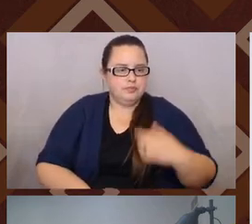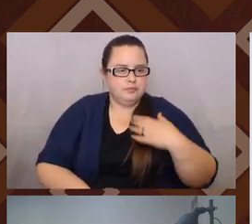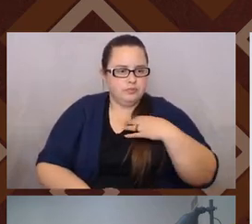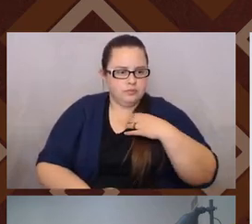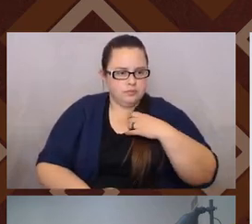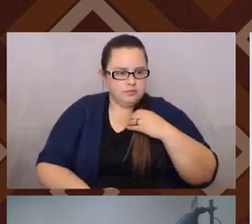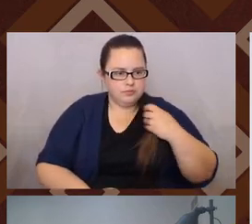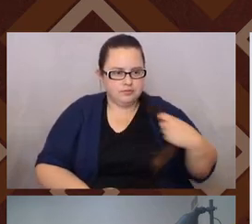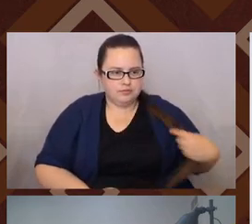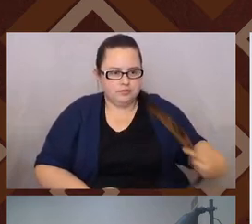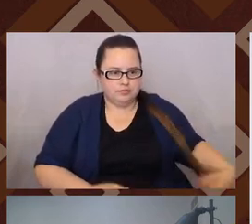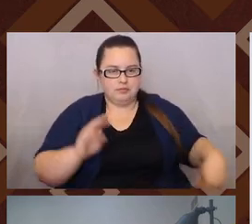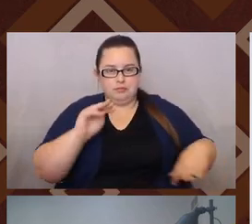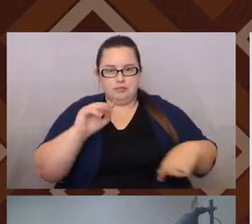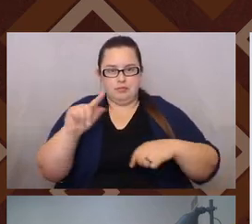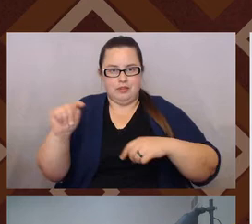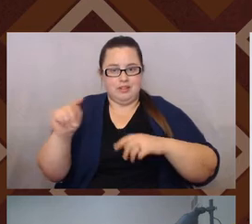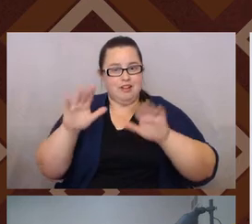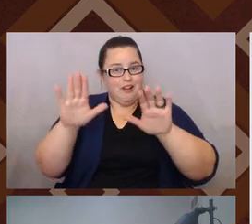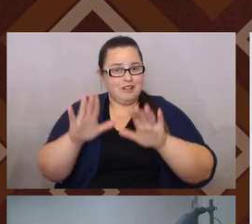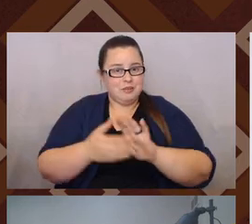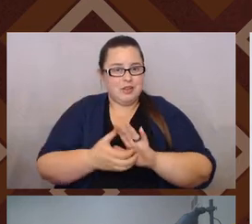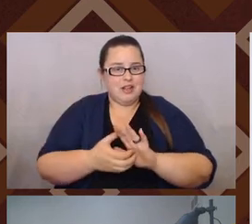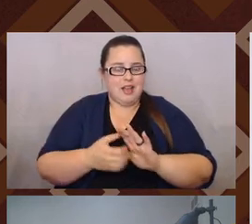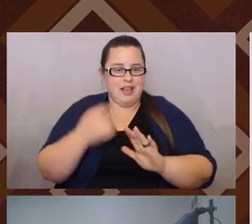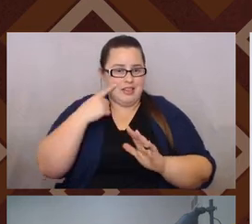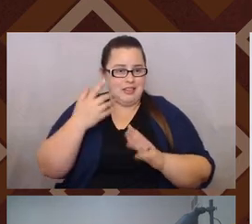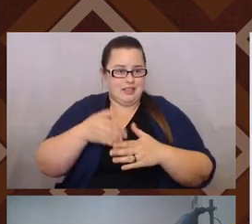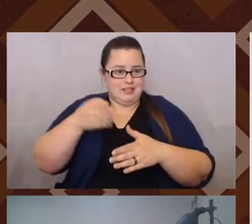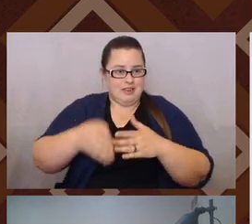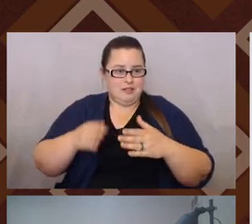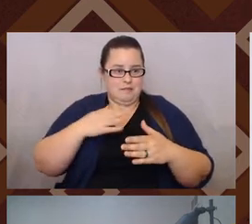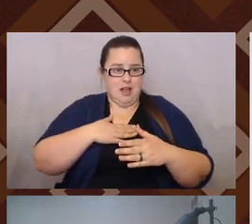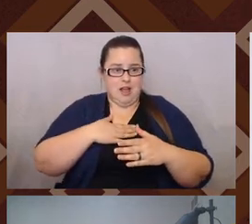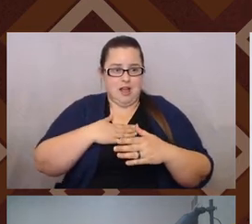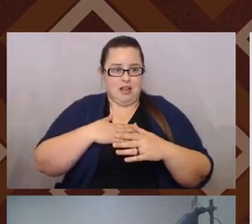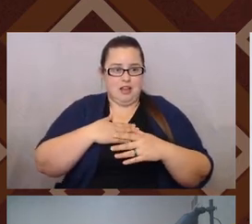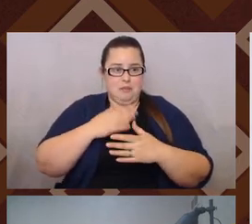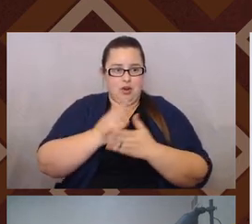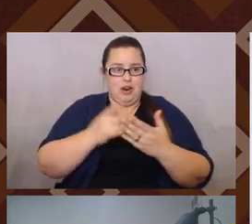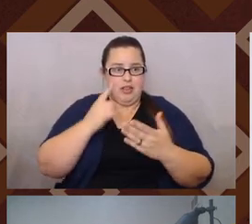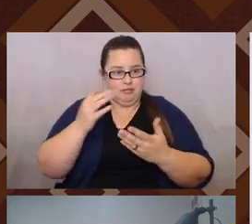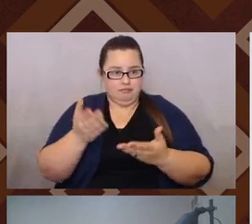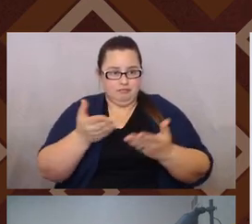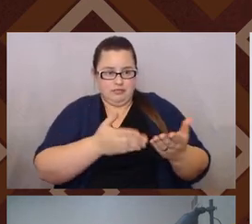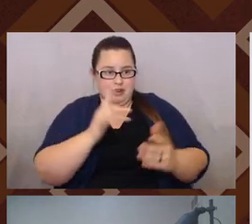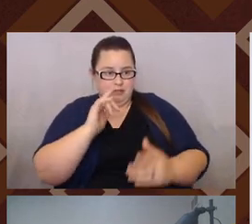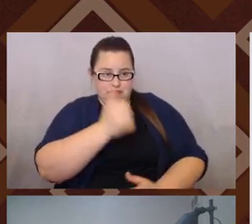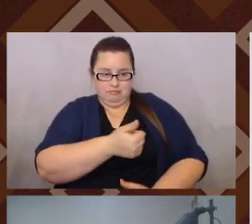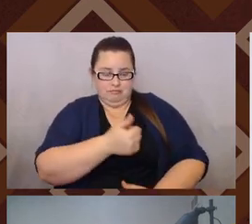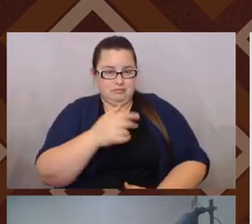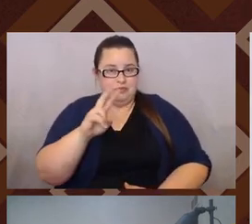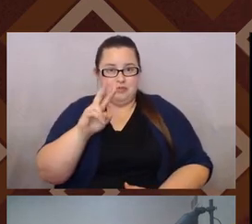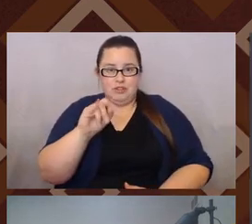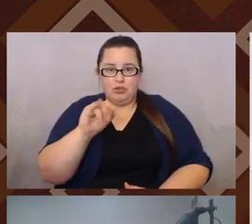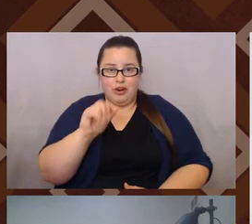Awesome. I, I think that's, that's the end of my piece. Just to be clear because you're in, you're in charge over there. Um, yeah.